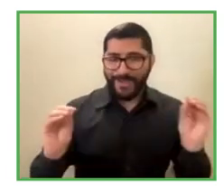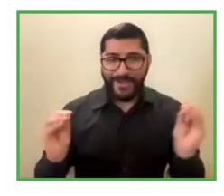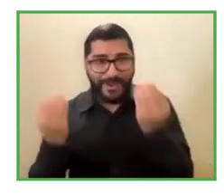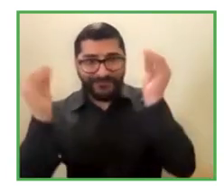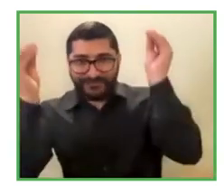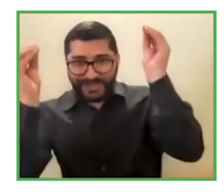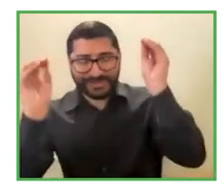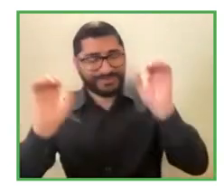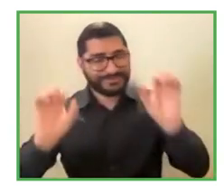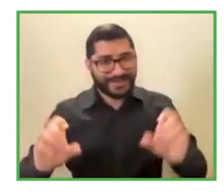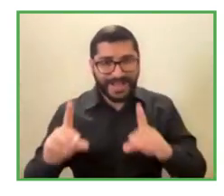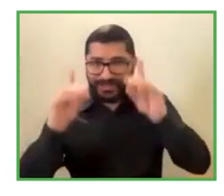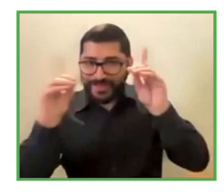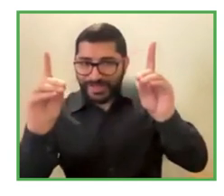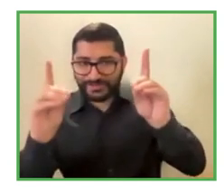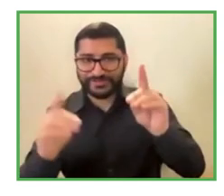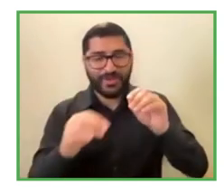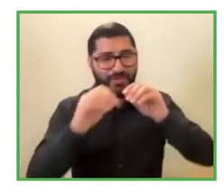education